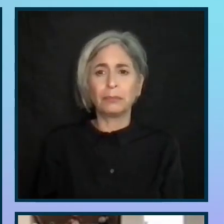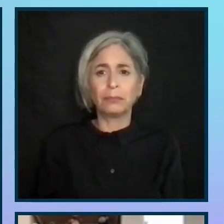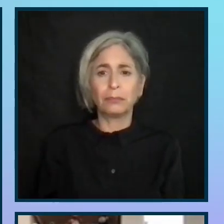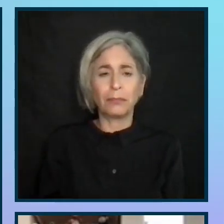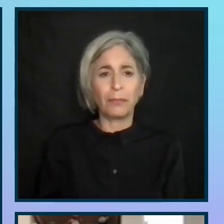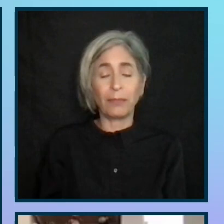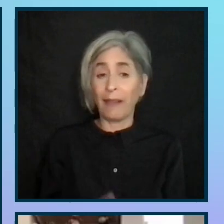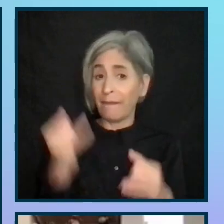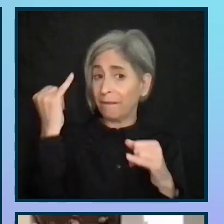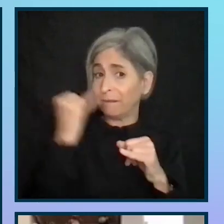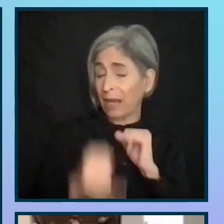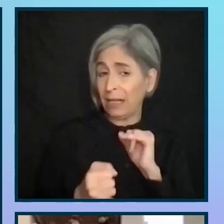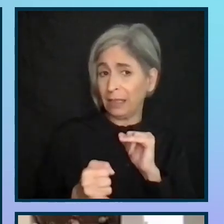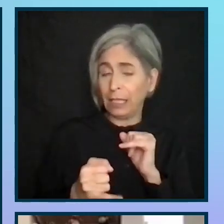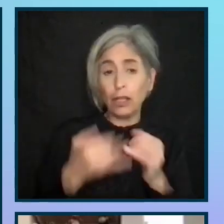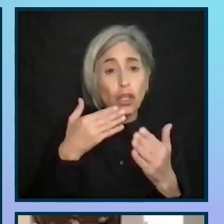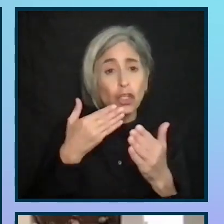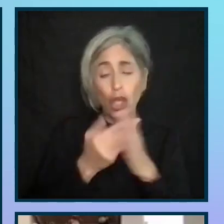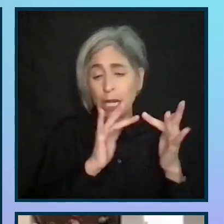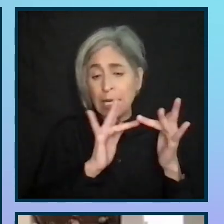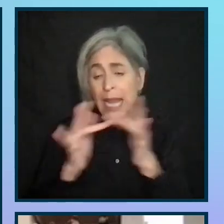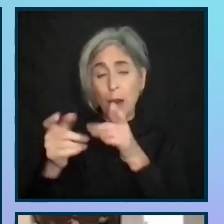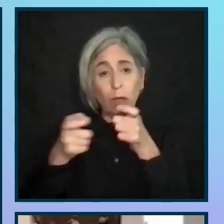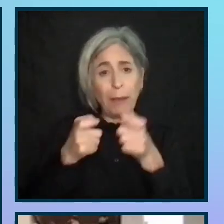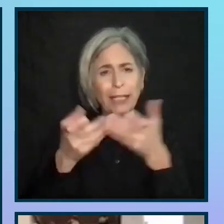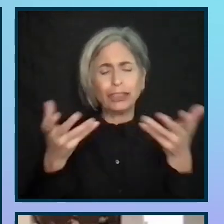And finally, what makes a good network manager?